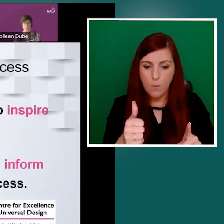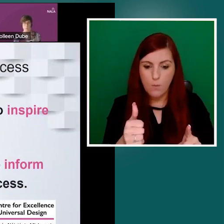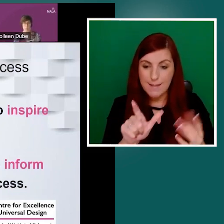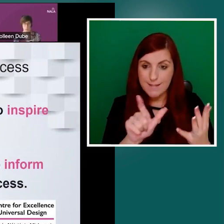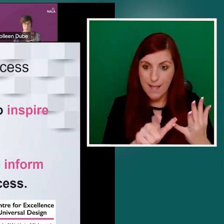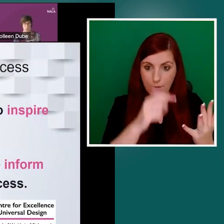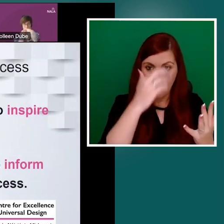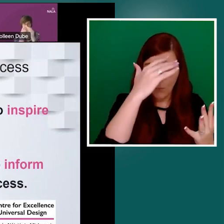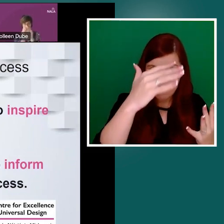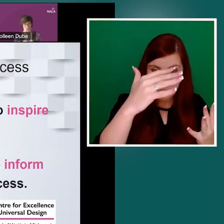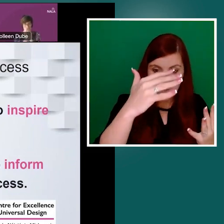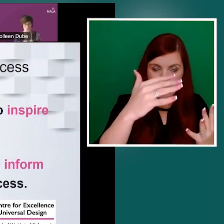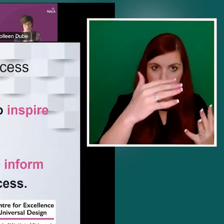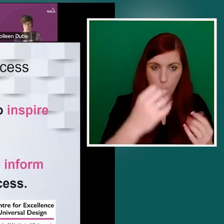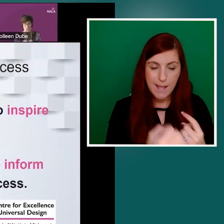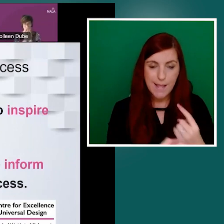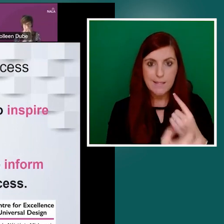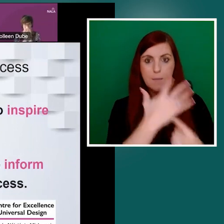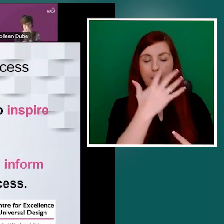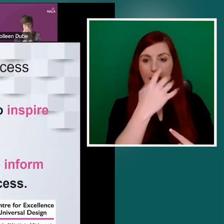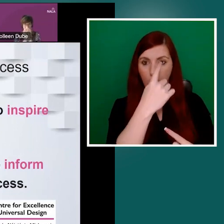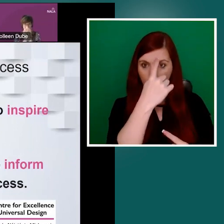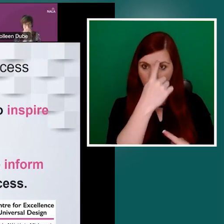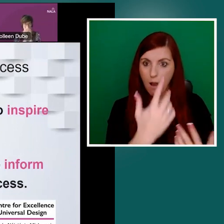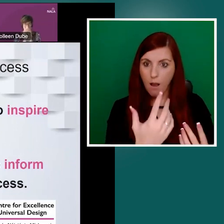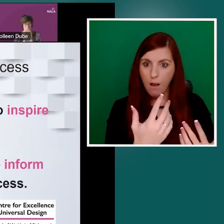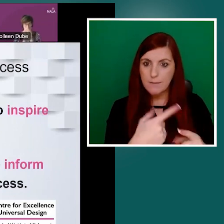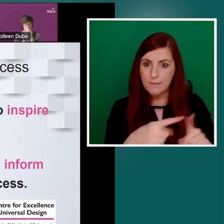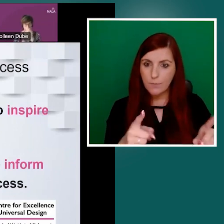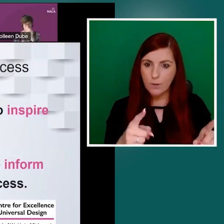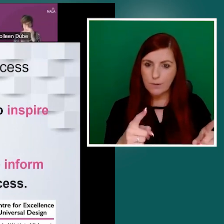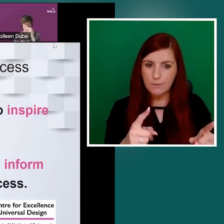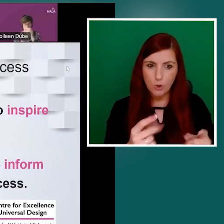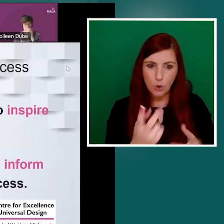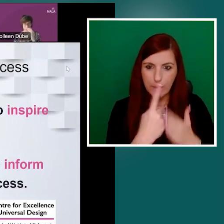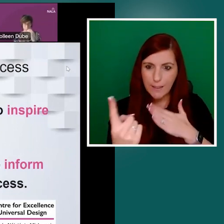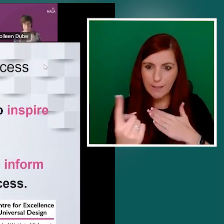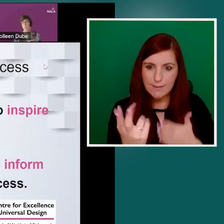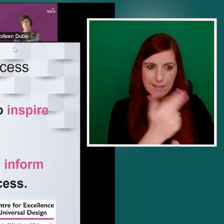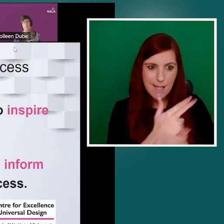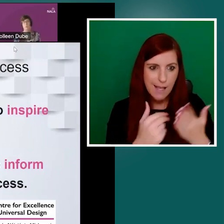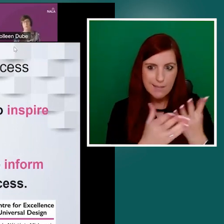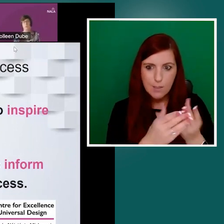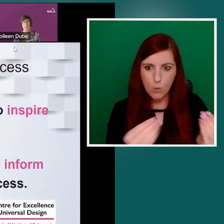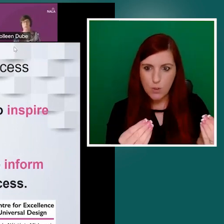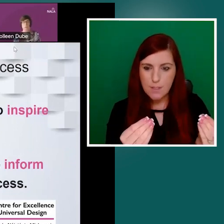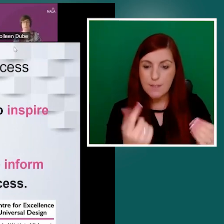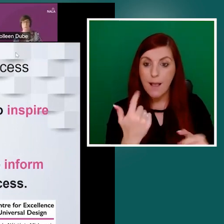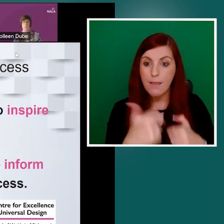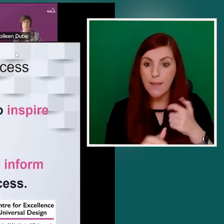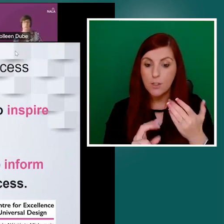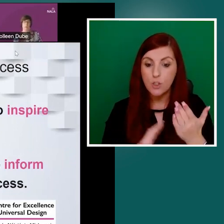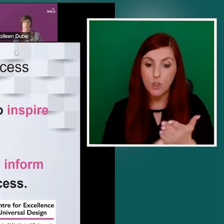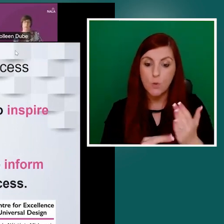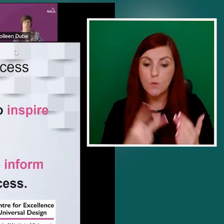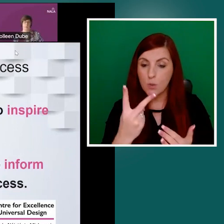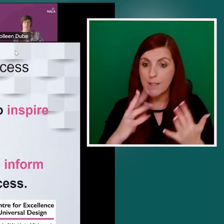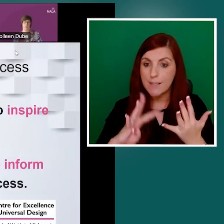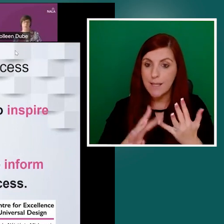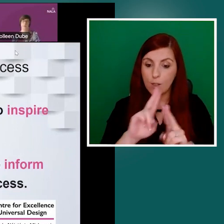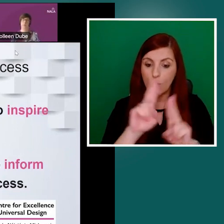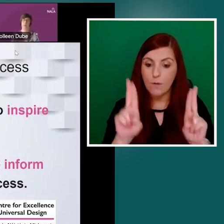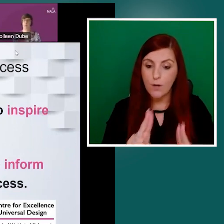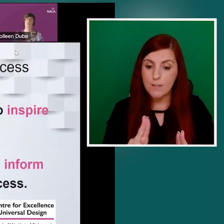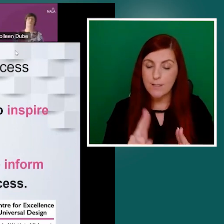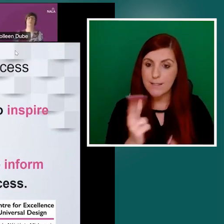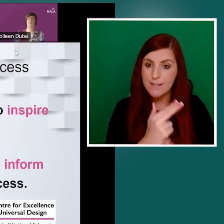And to apply the 29 universal design guidelines to inform their criteria in your design